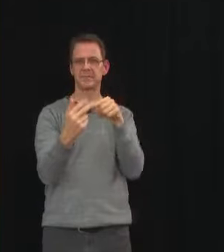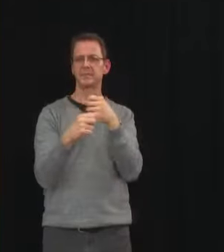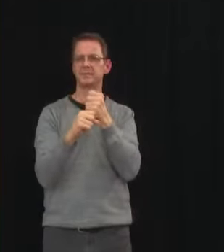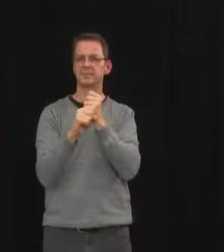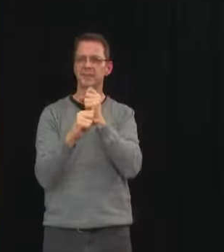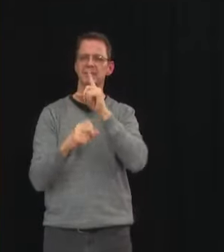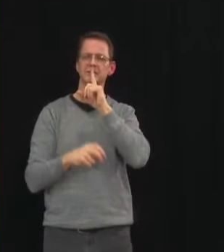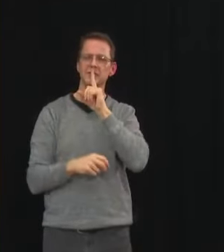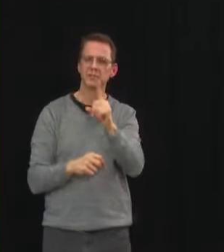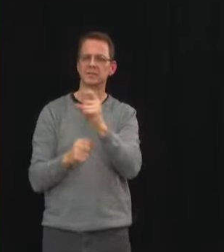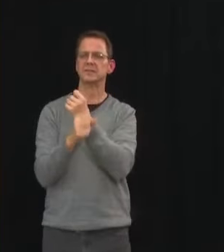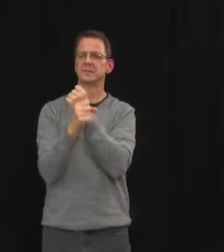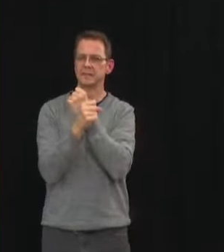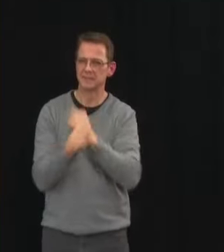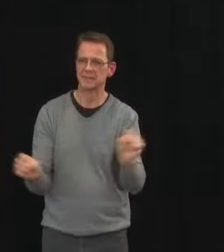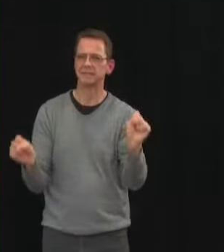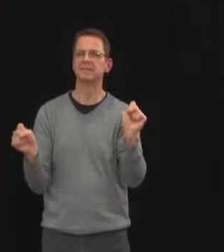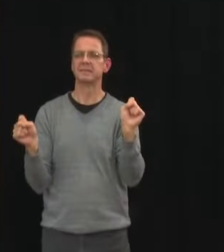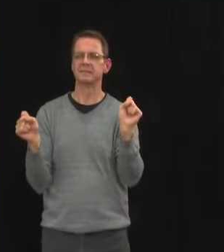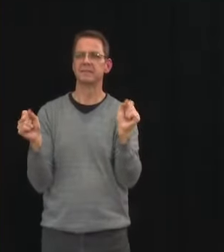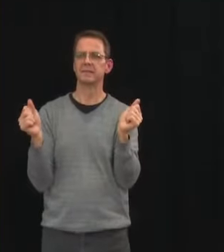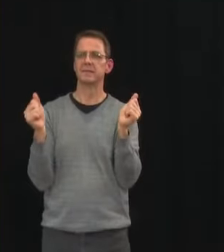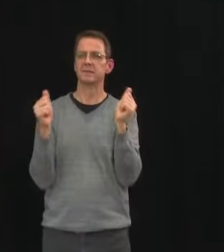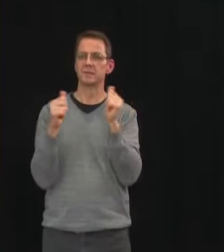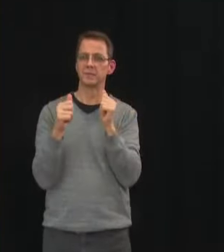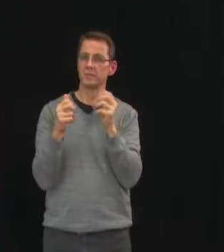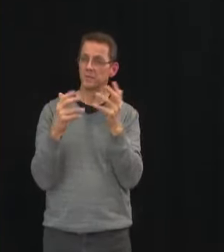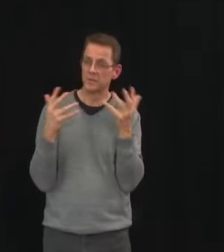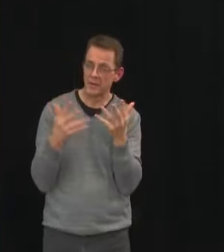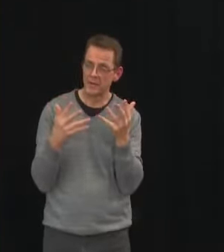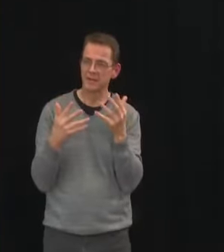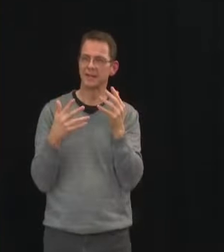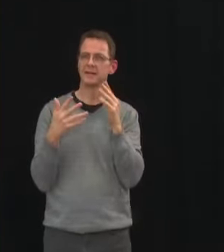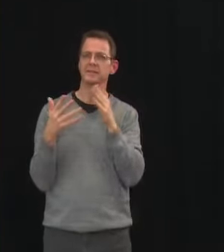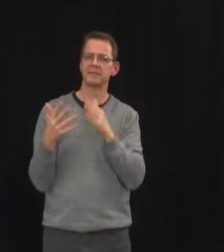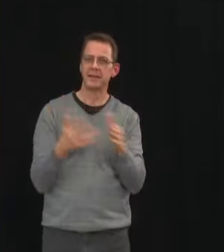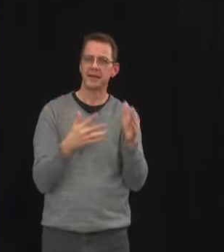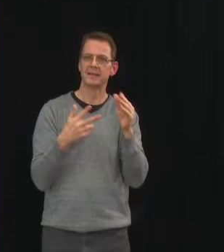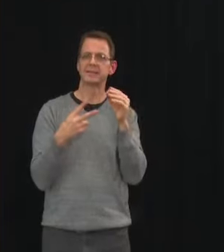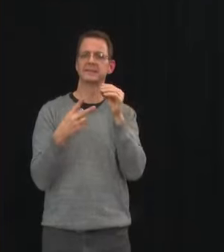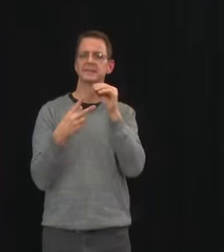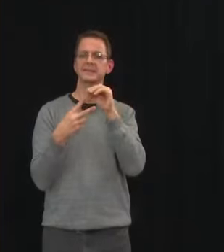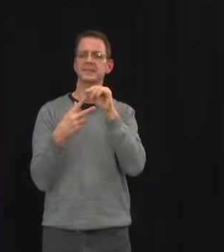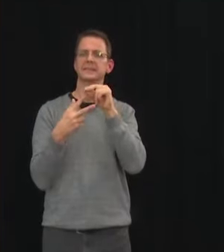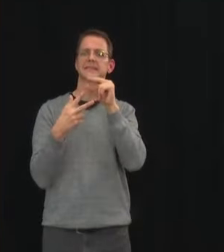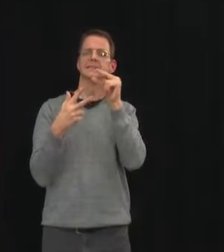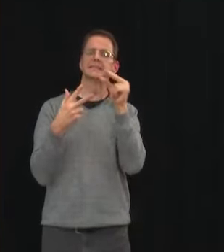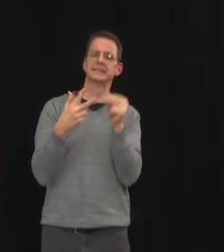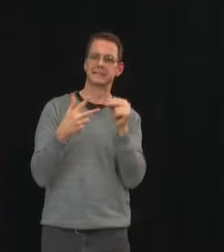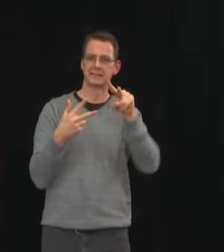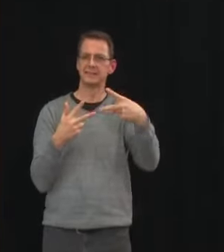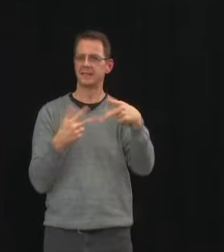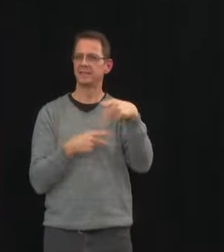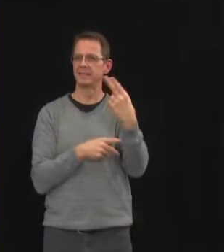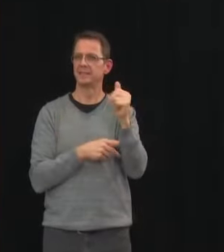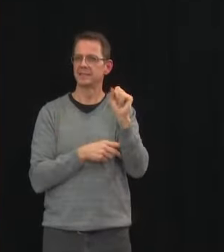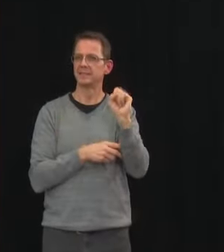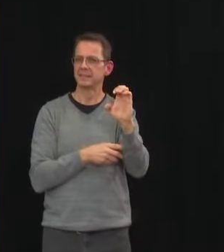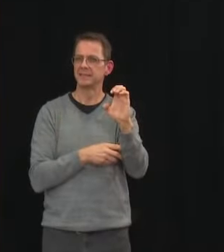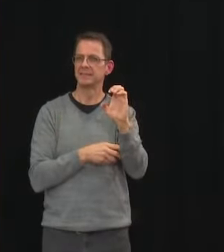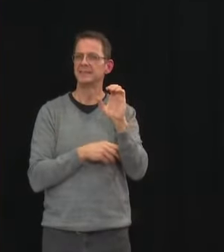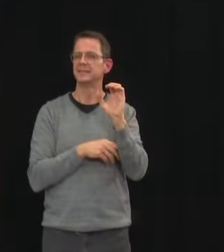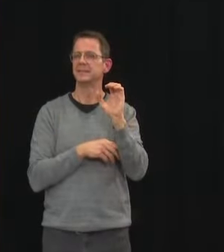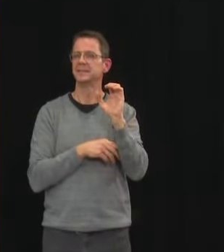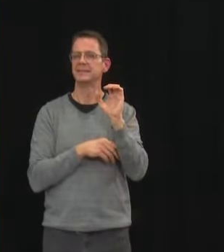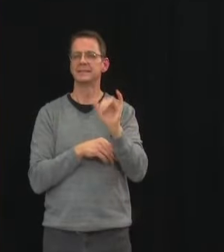clear and safe uh path forward for albertans in stepping down our measures but doing it in a safe way that was responsible looking